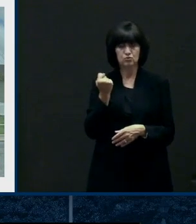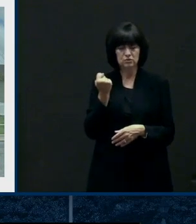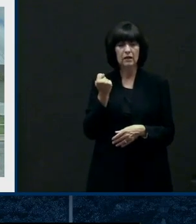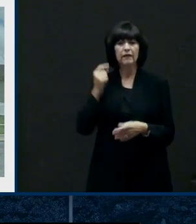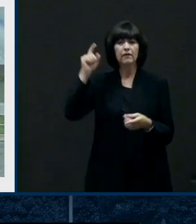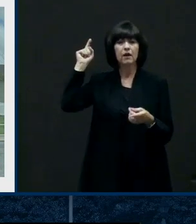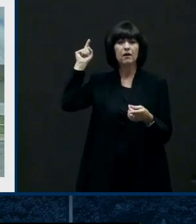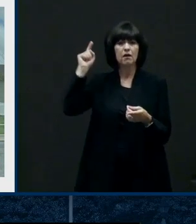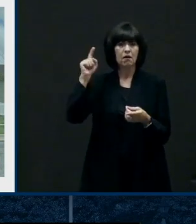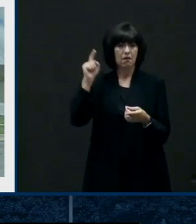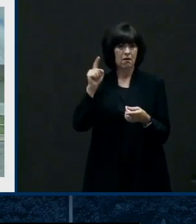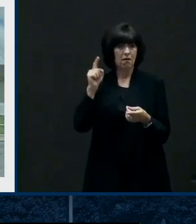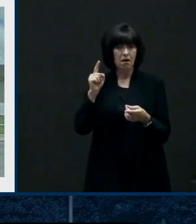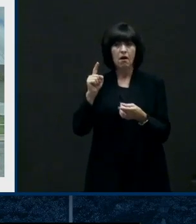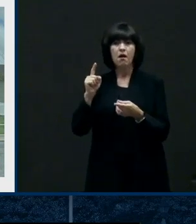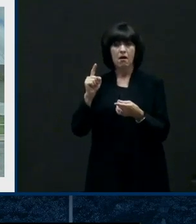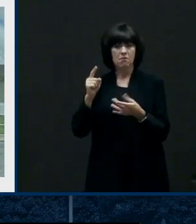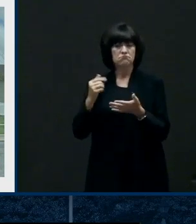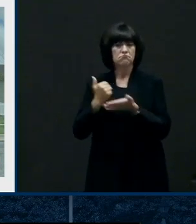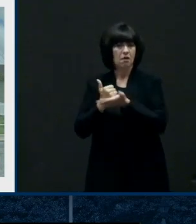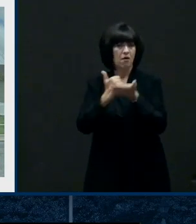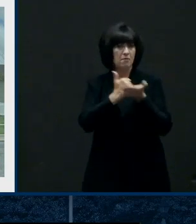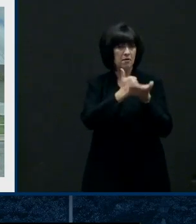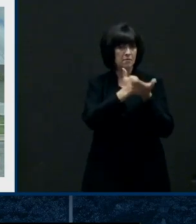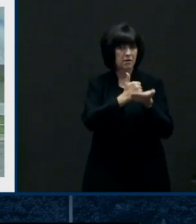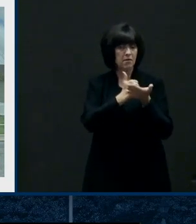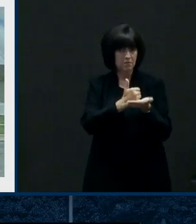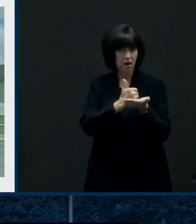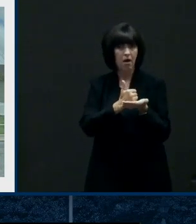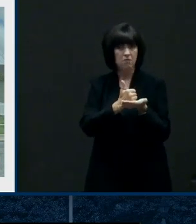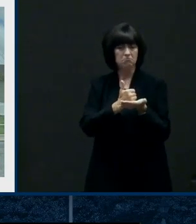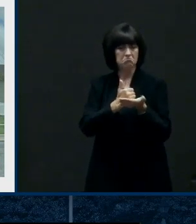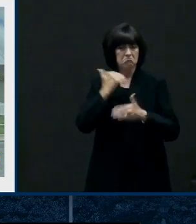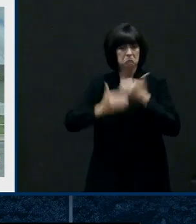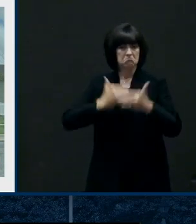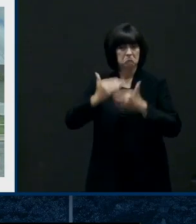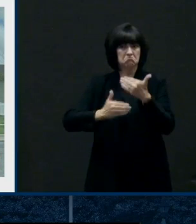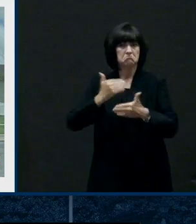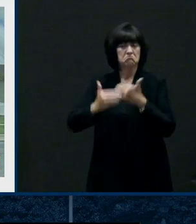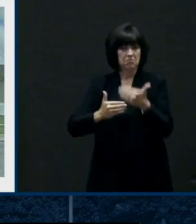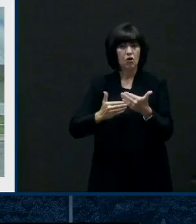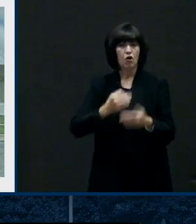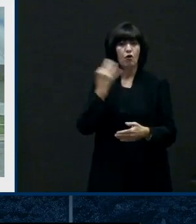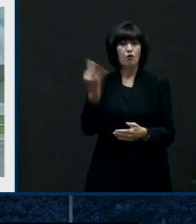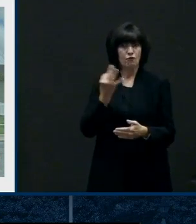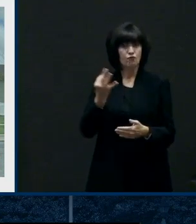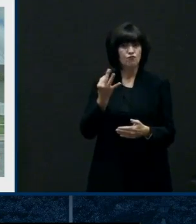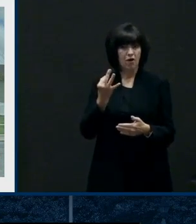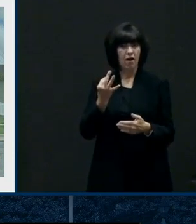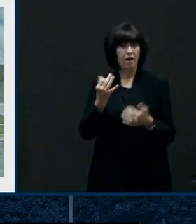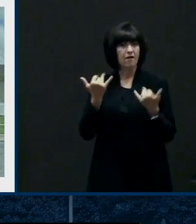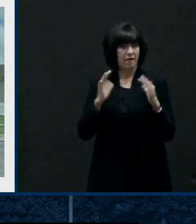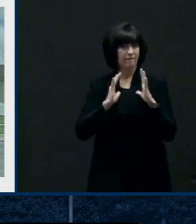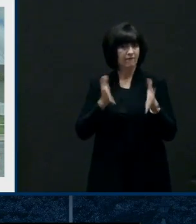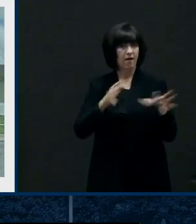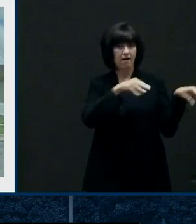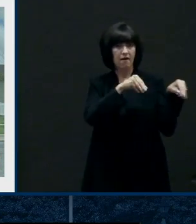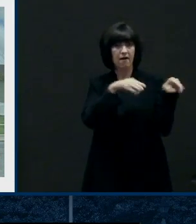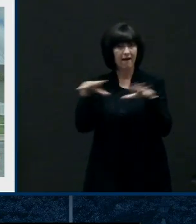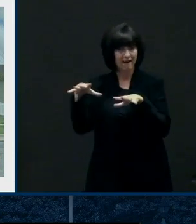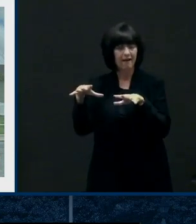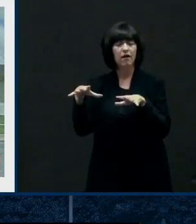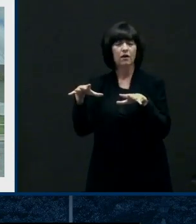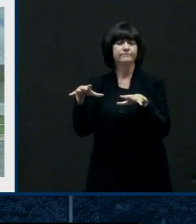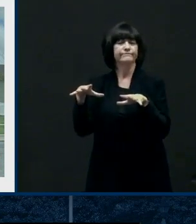to just about nothing very quickly. They were wrapping up operations on Friday, and then two hours later, ramped back up when the system came through northern